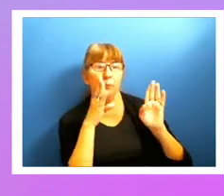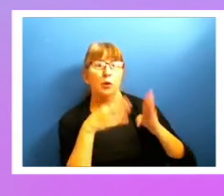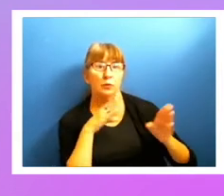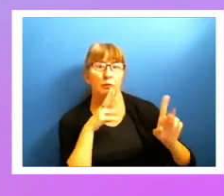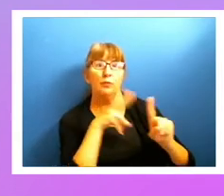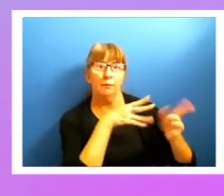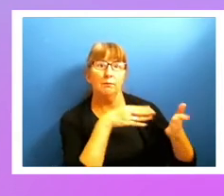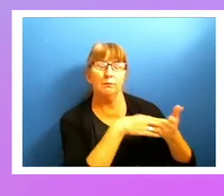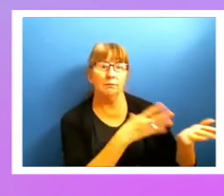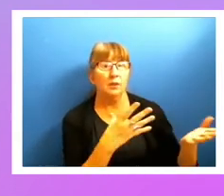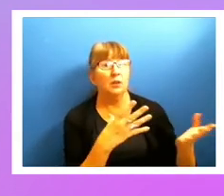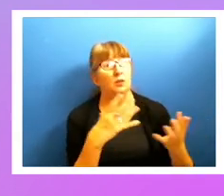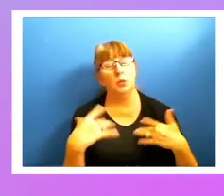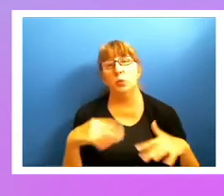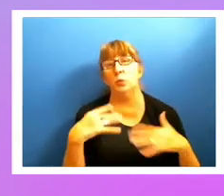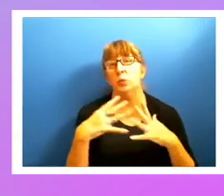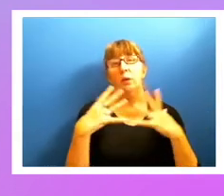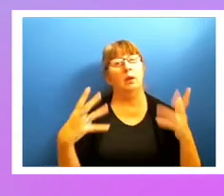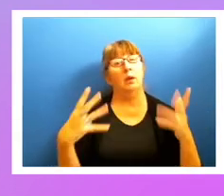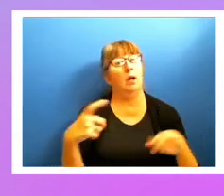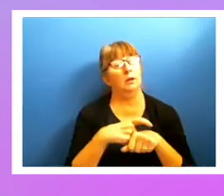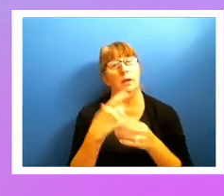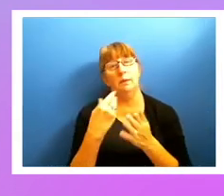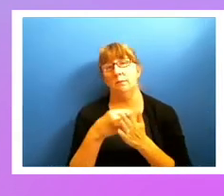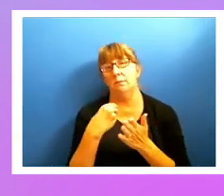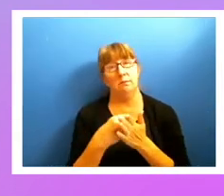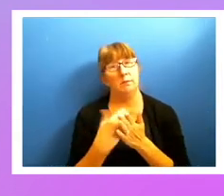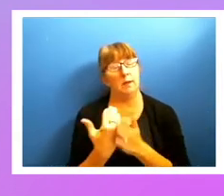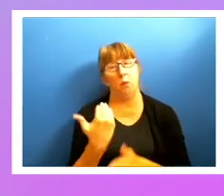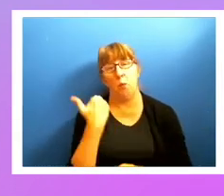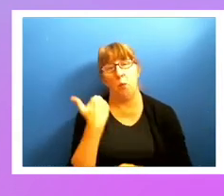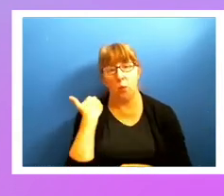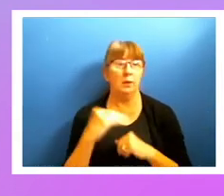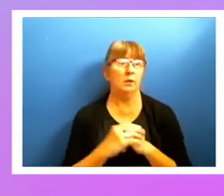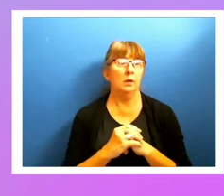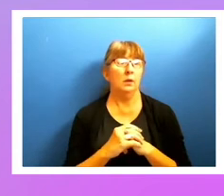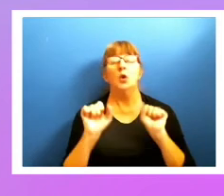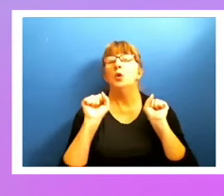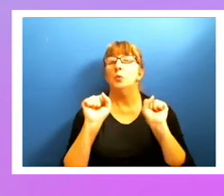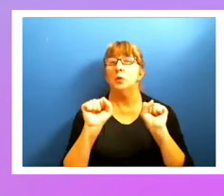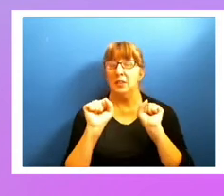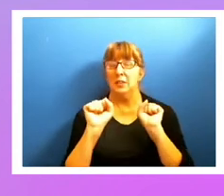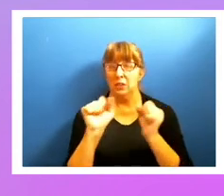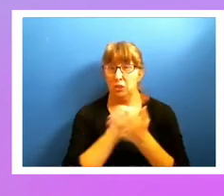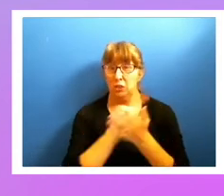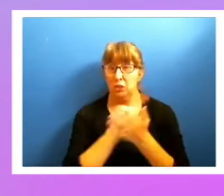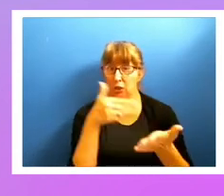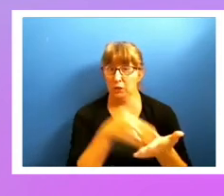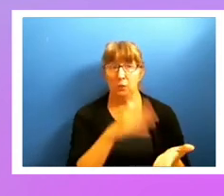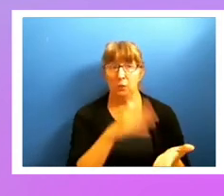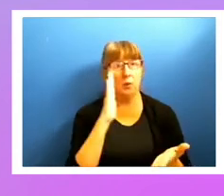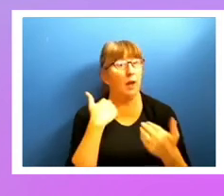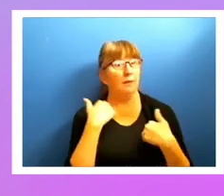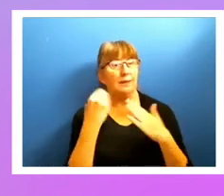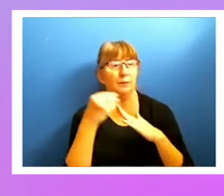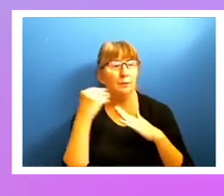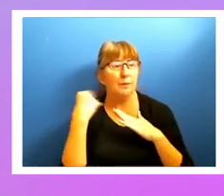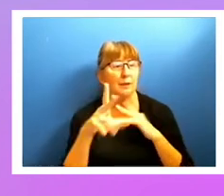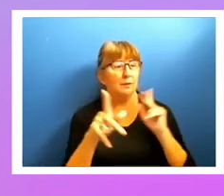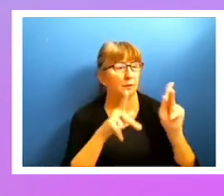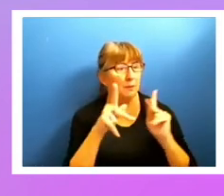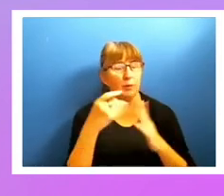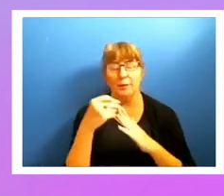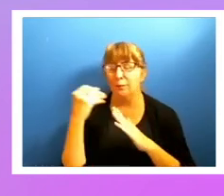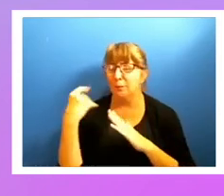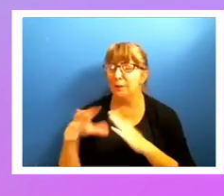So the potential costs here, so you're going to have, as I said, more expensive people and more expensive resources, it's